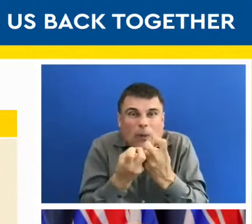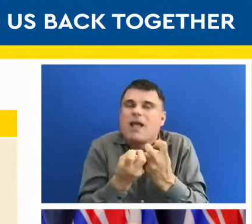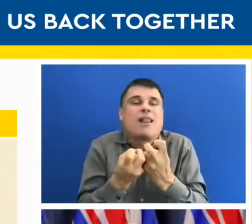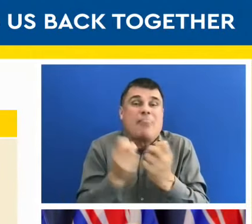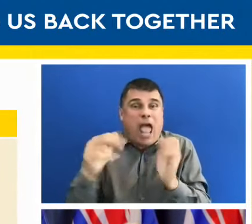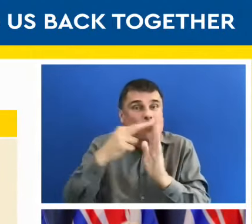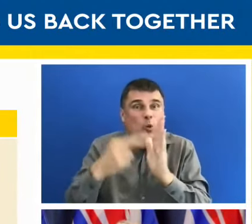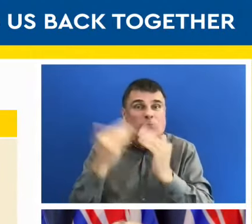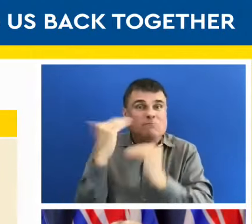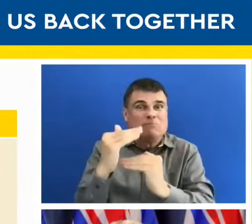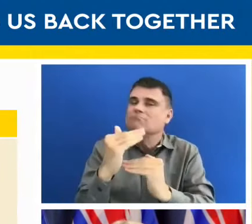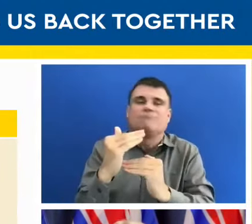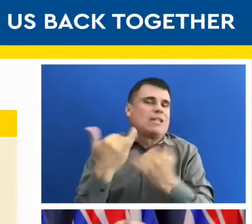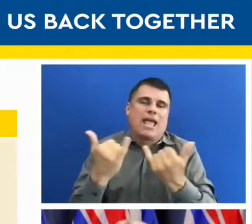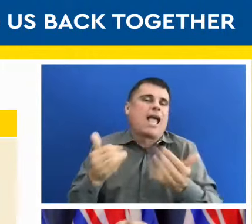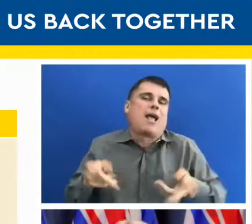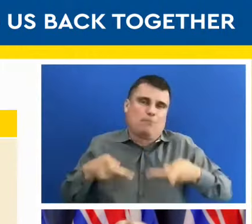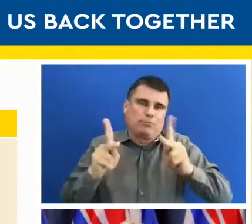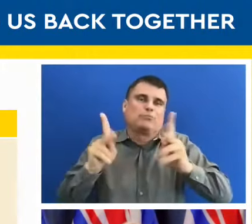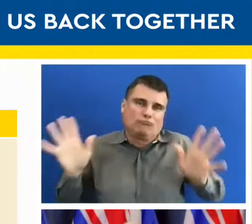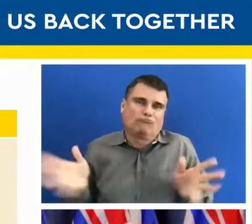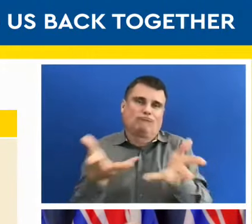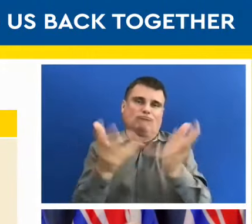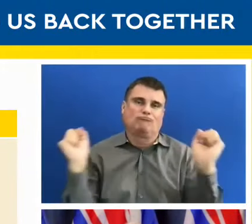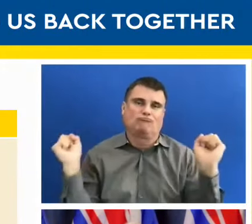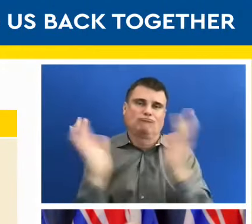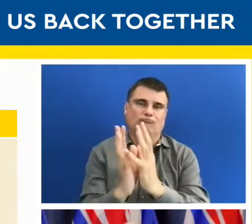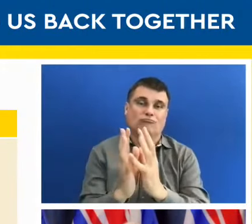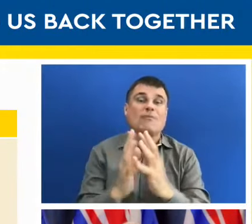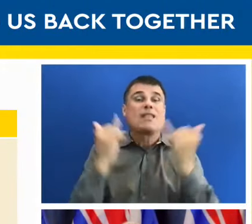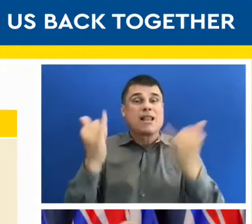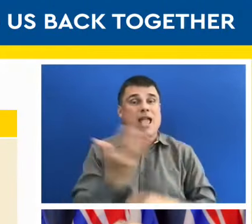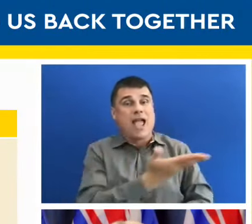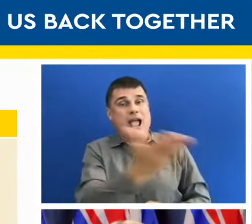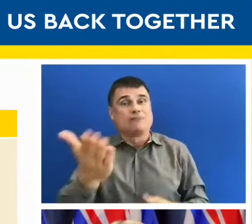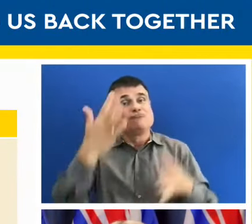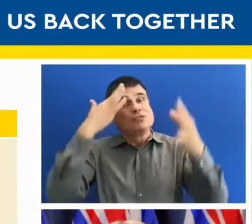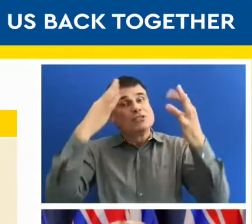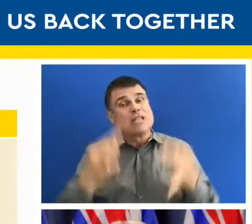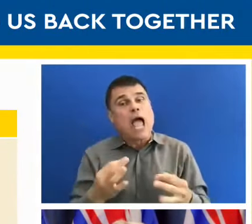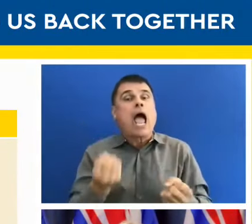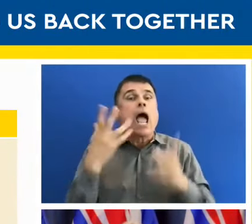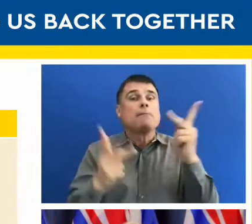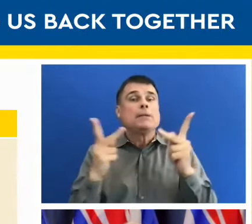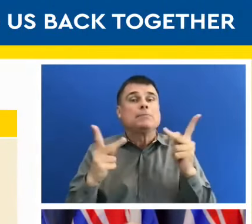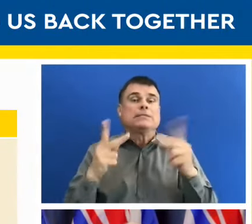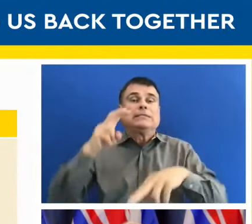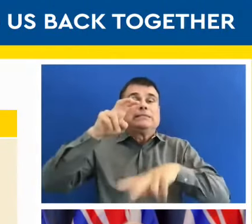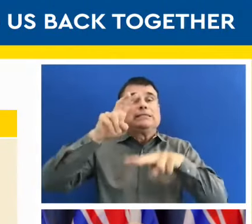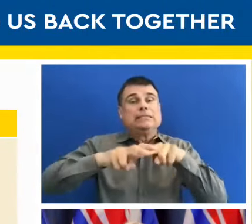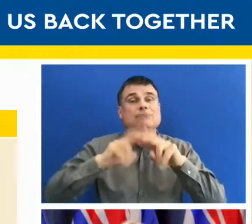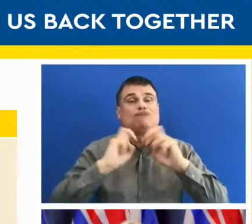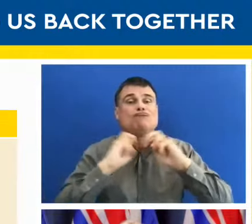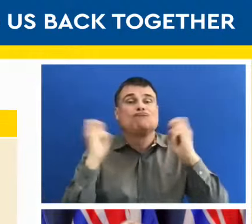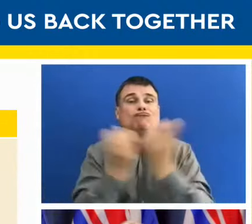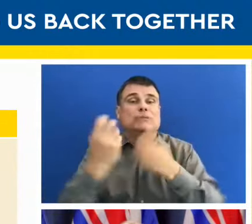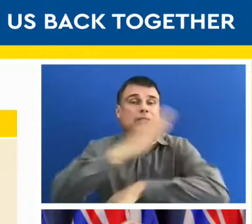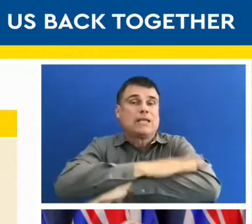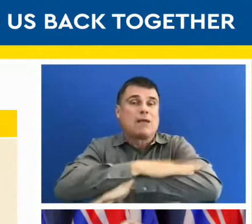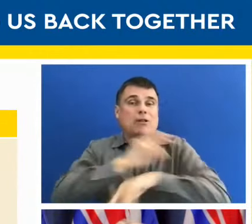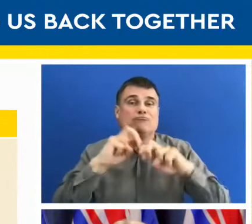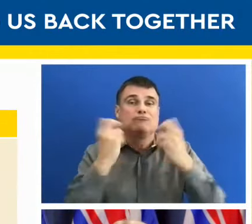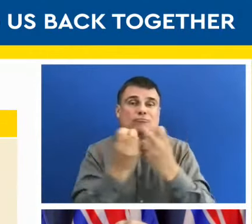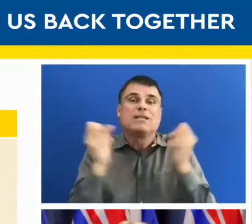bars and pubs and so you can determine how many people sit at a table. We're returning to normal liquor service